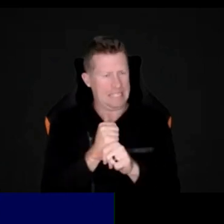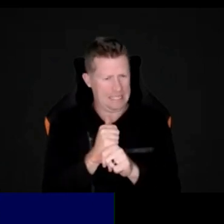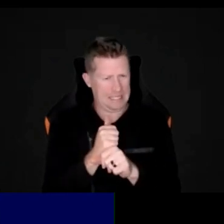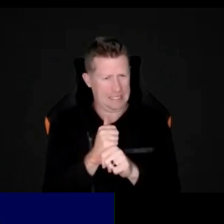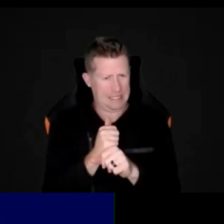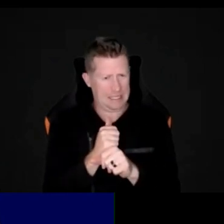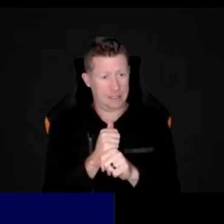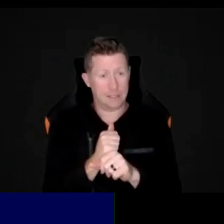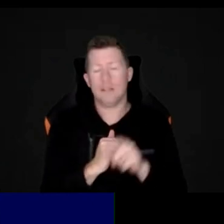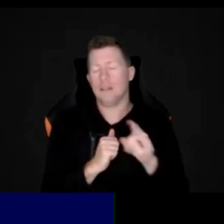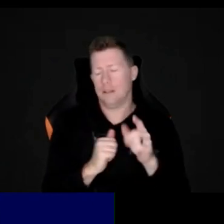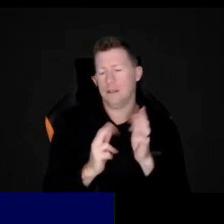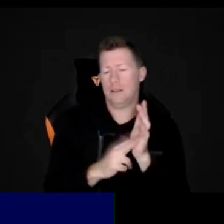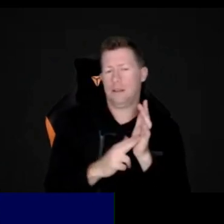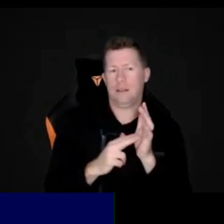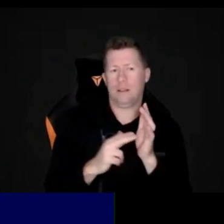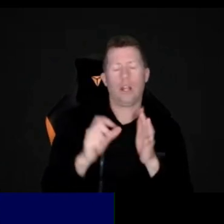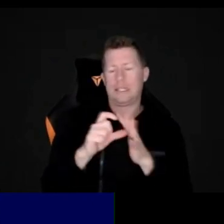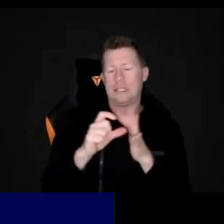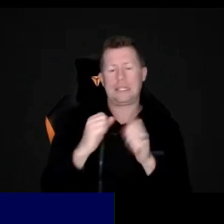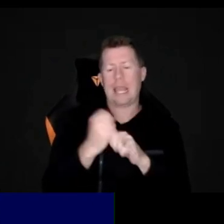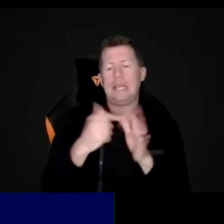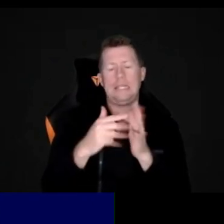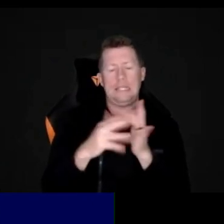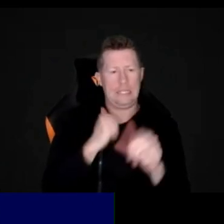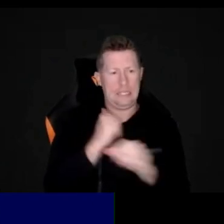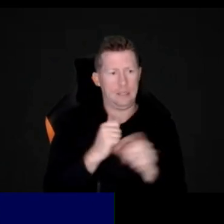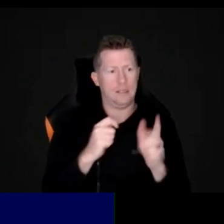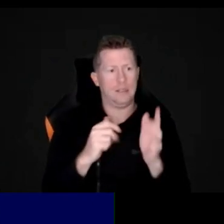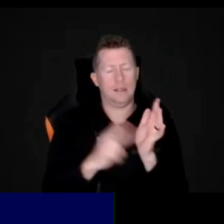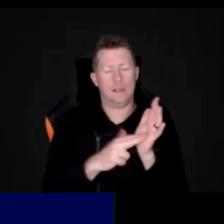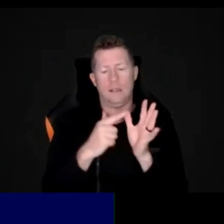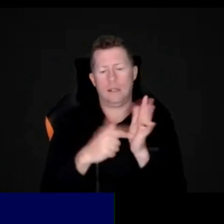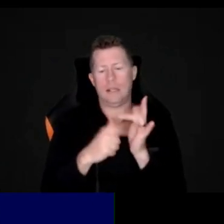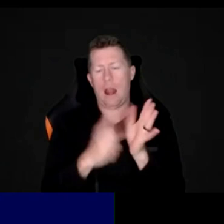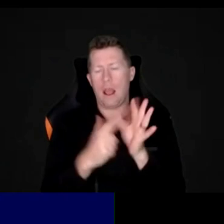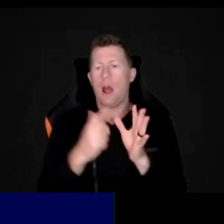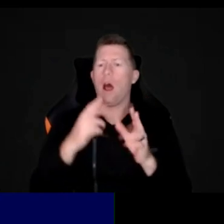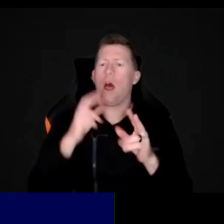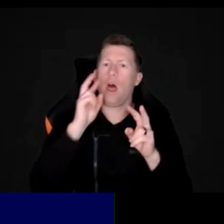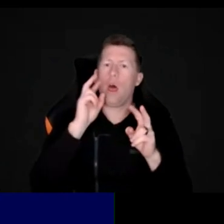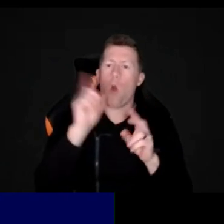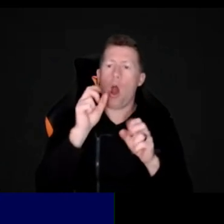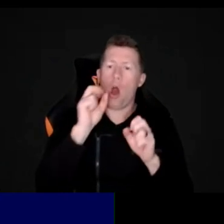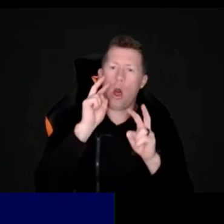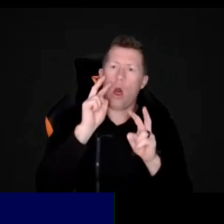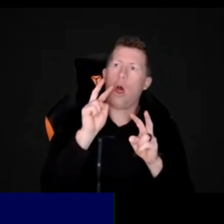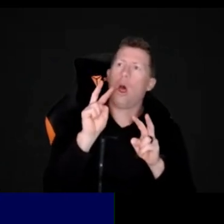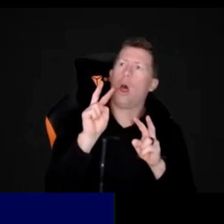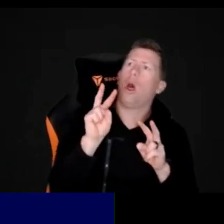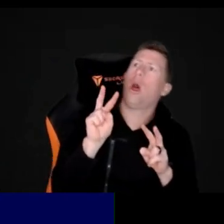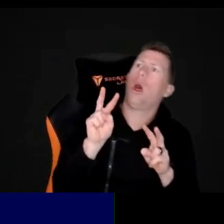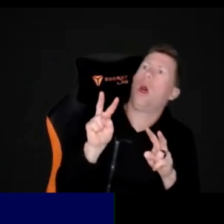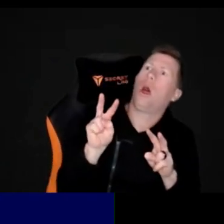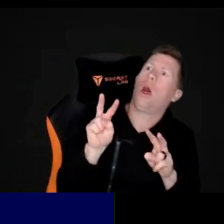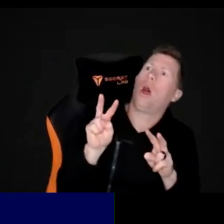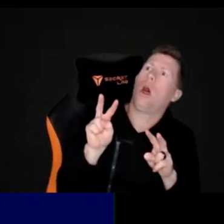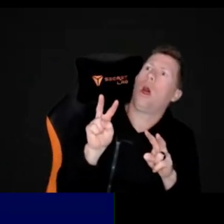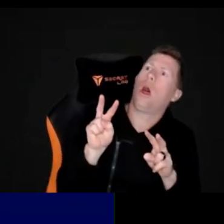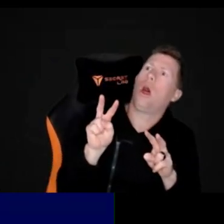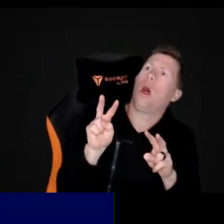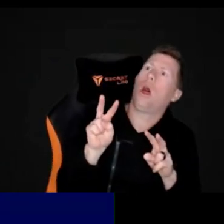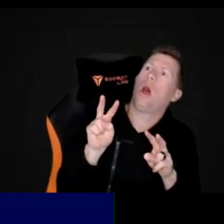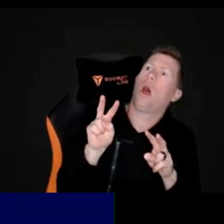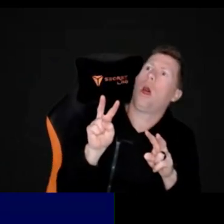Yes. So light gazing is essentially when a child would either look to an artificial light